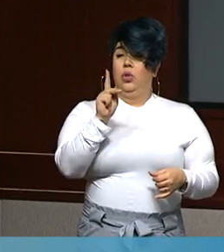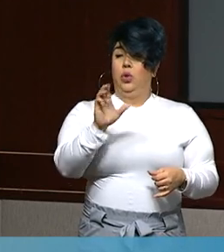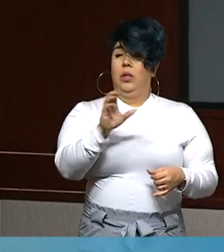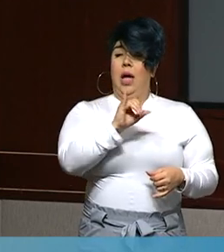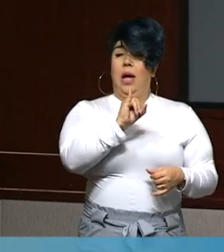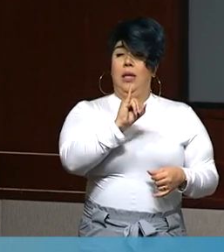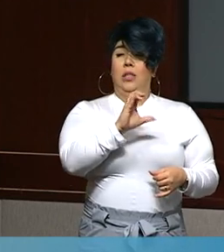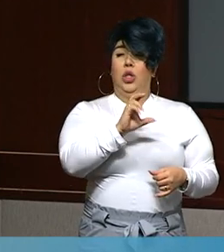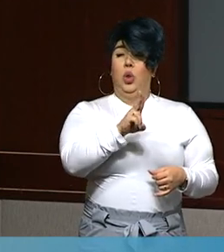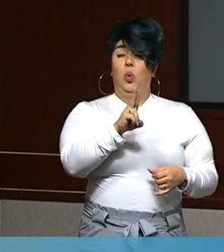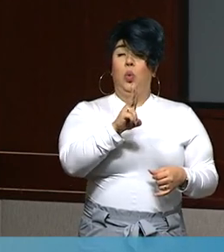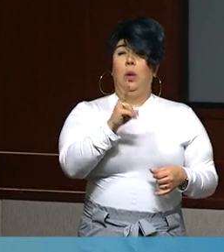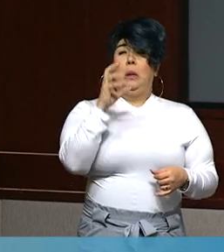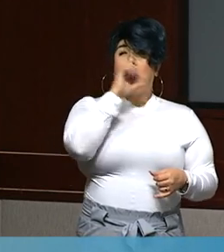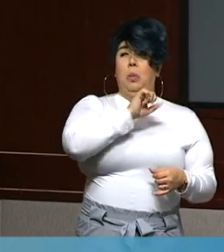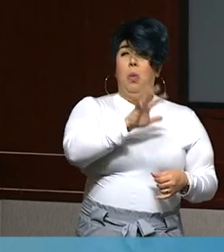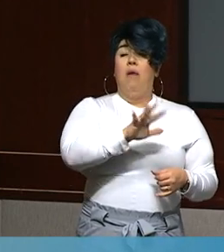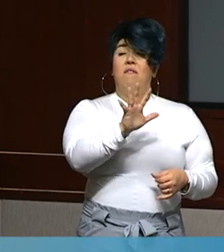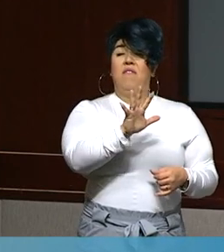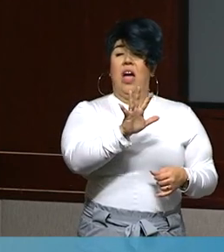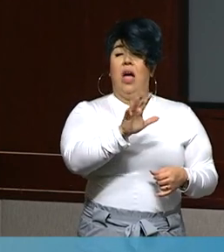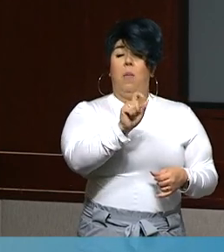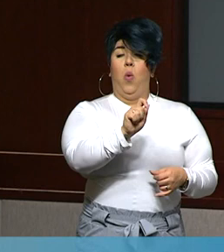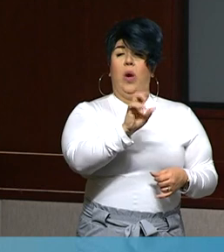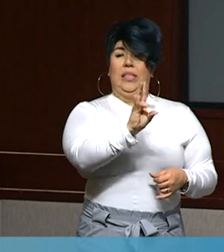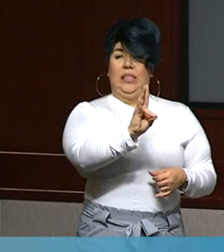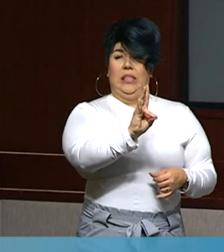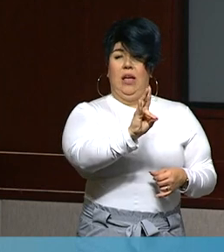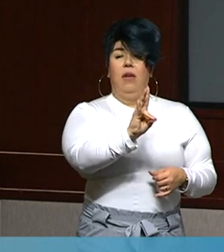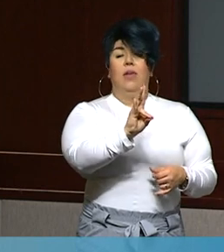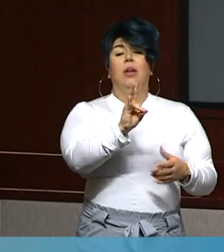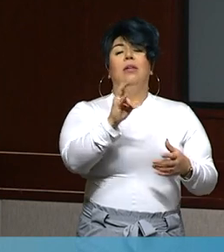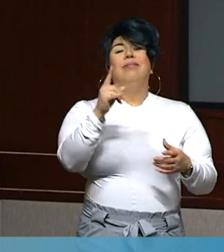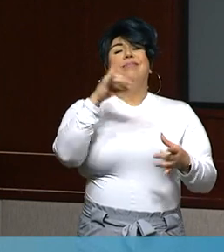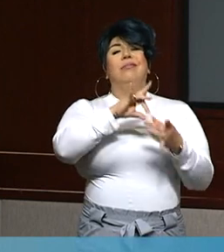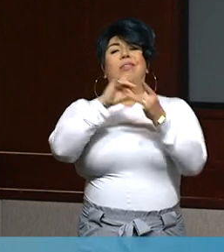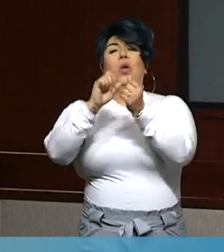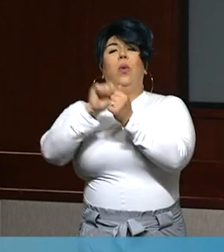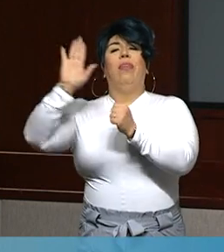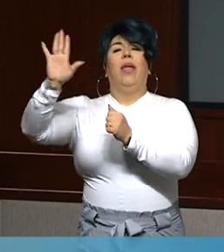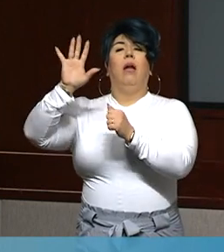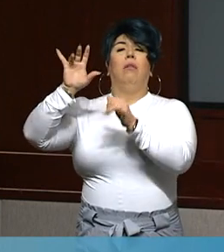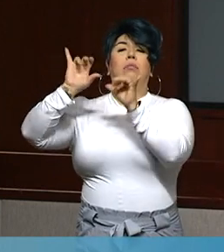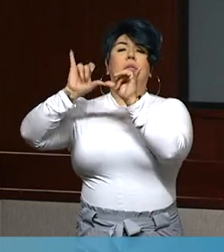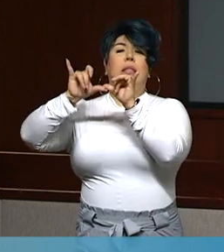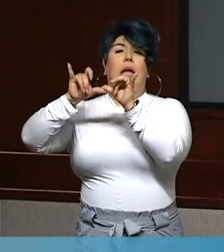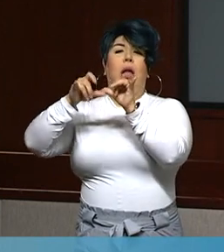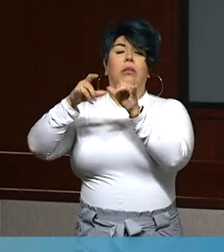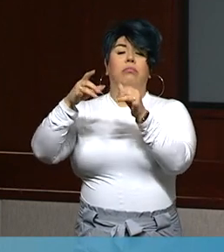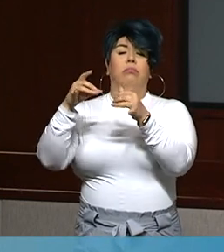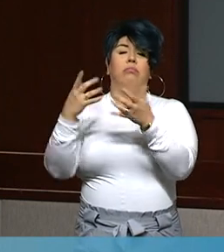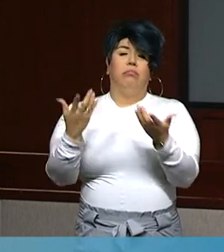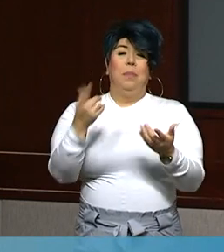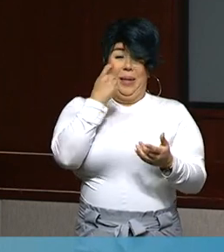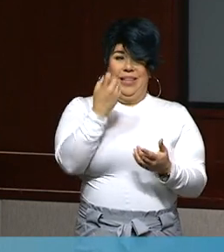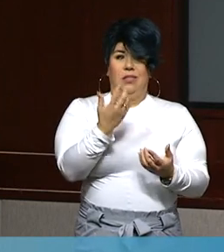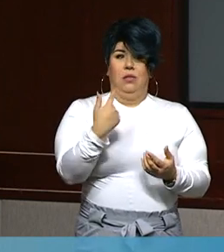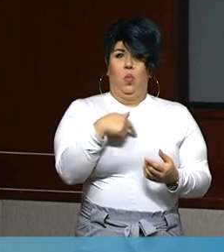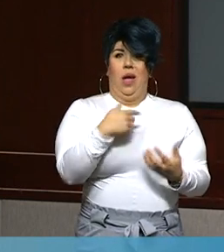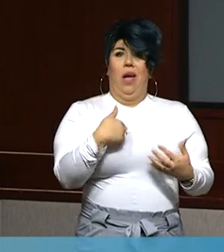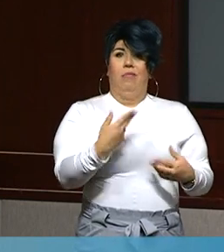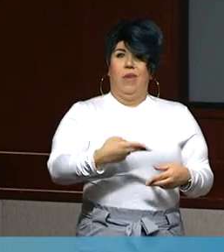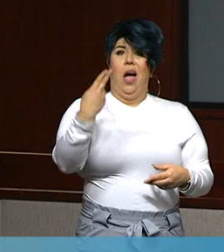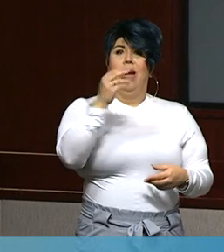capacity is 5.7% based on the standardization factor the state applies for the percentage of COVID-occupied